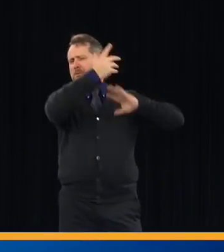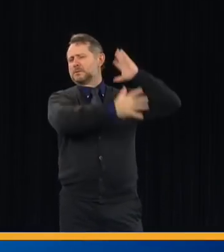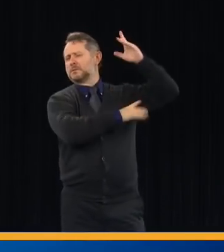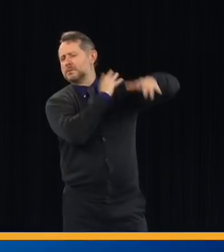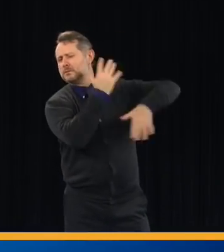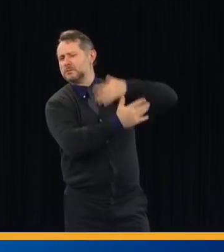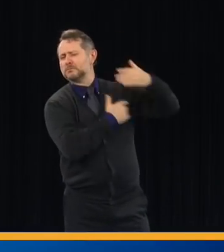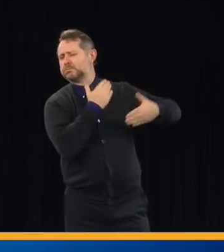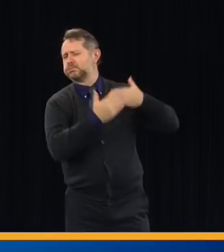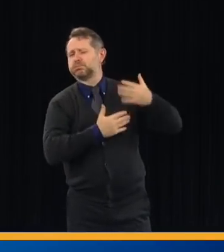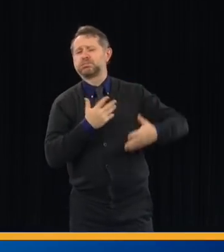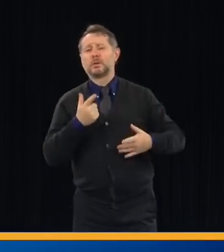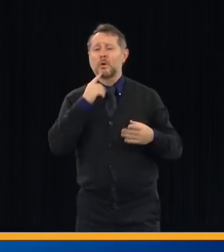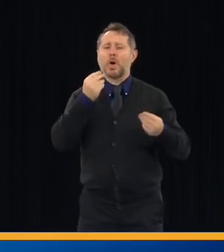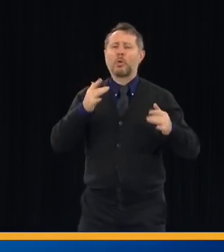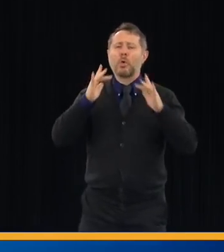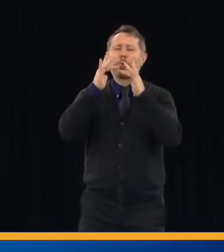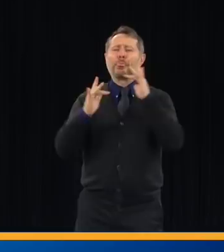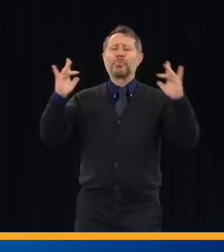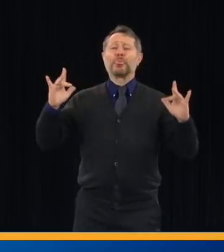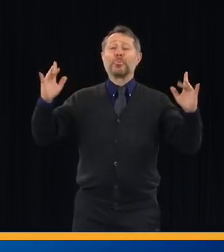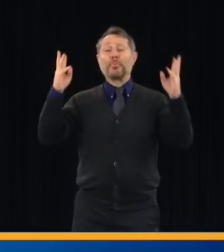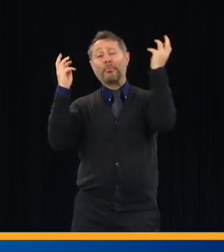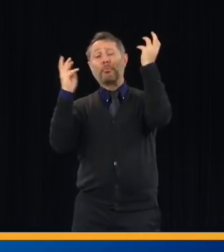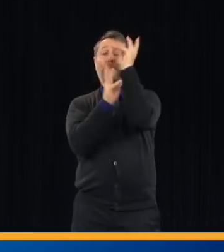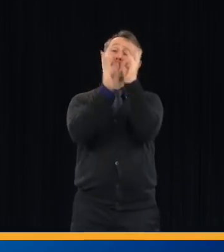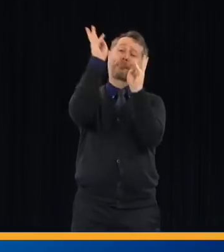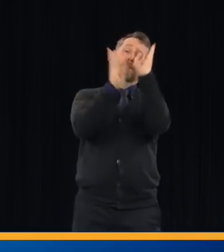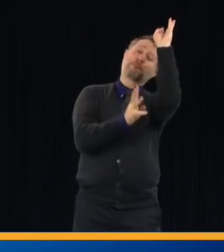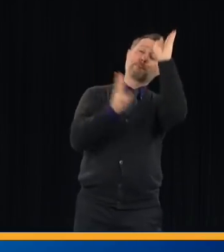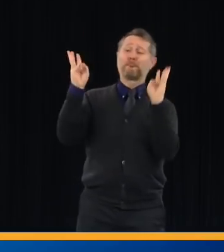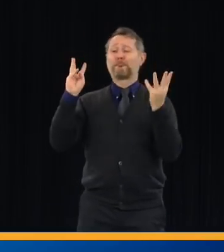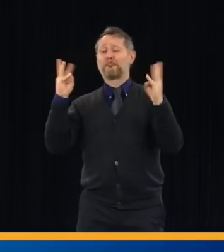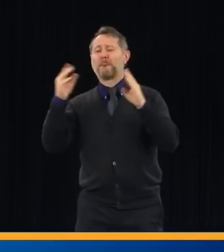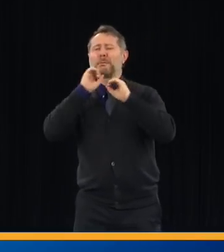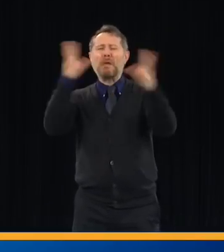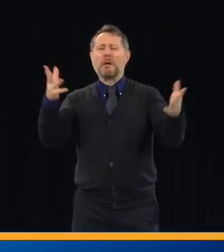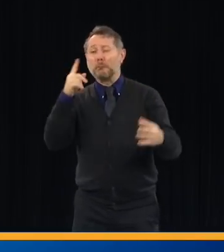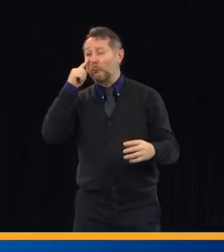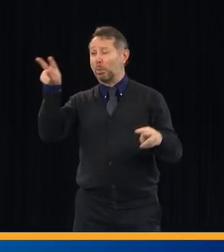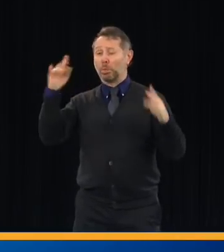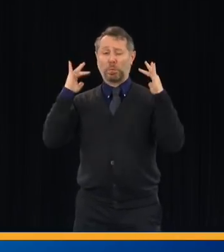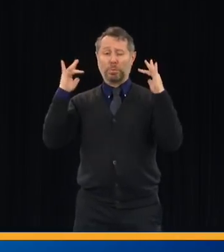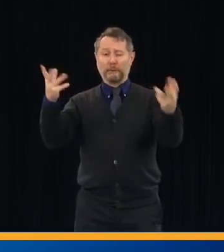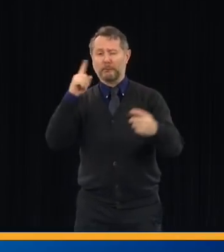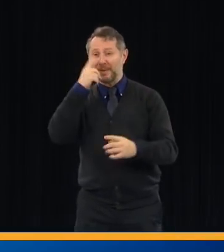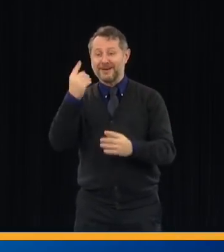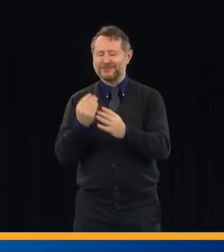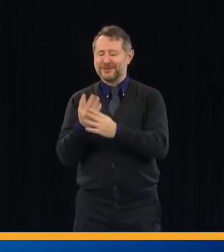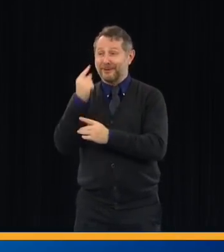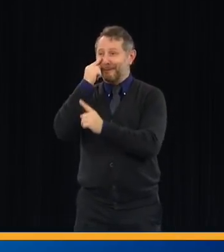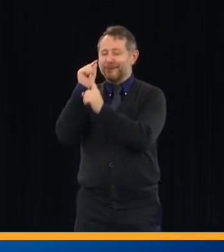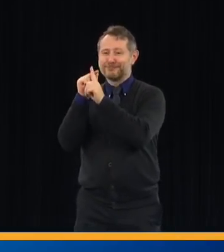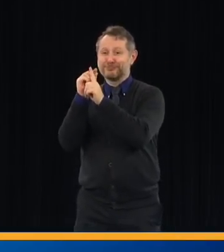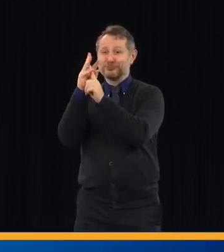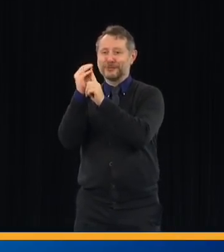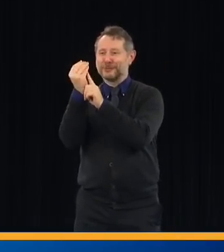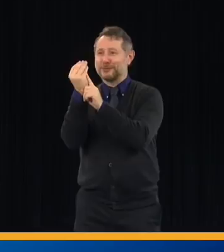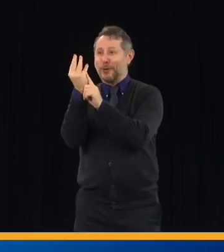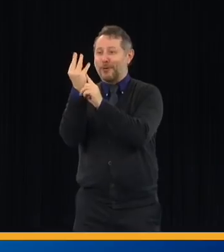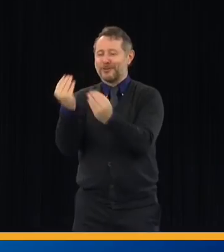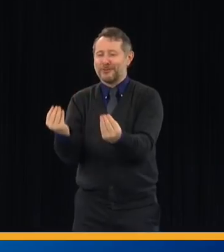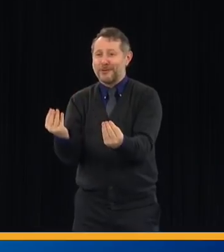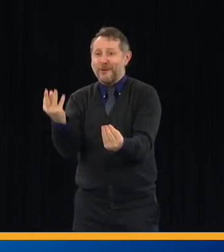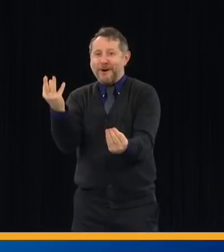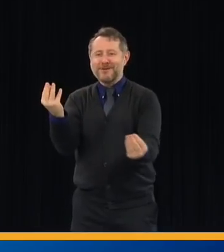barren the landscape got, the earth comes back to life. And it was flat, and it was